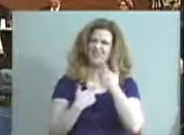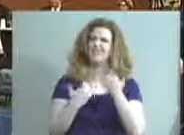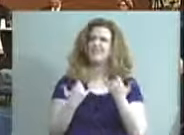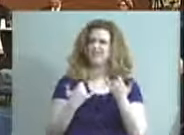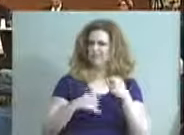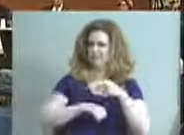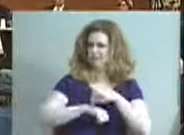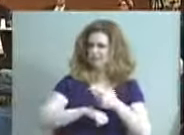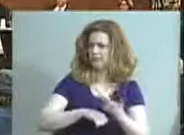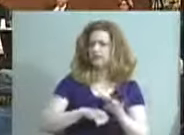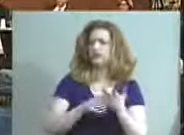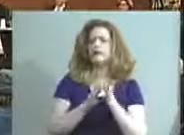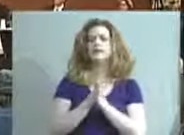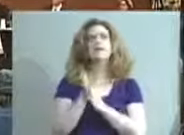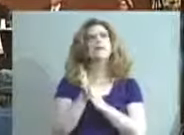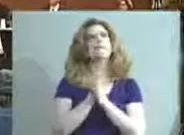the